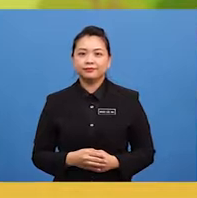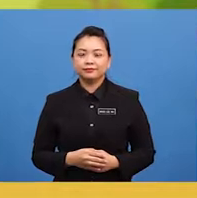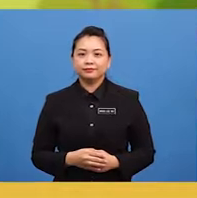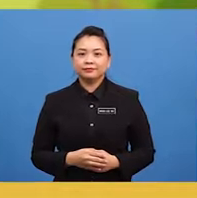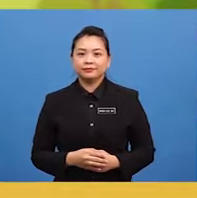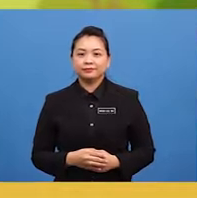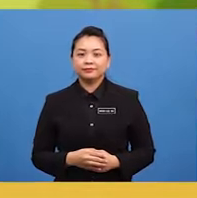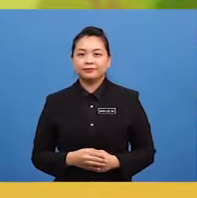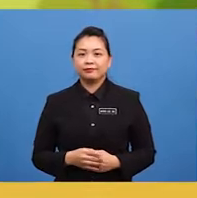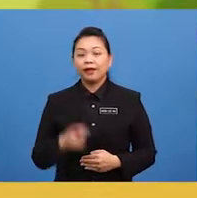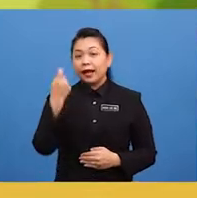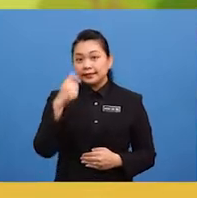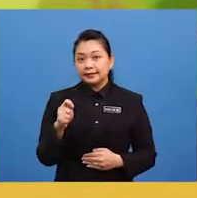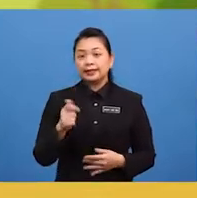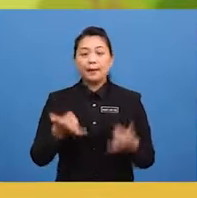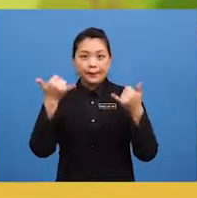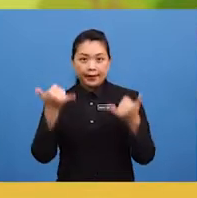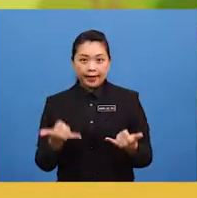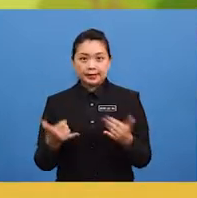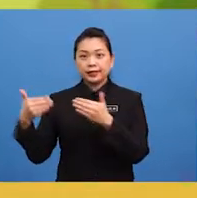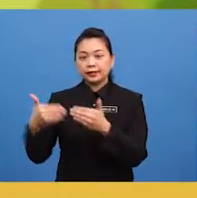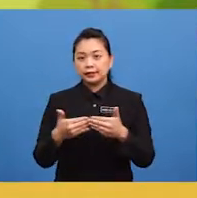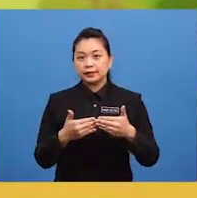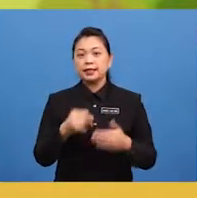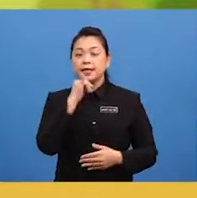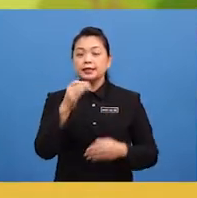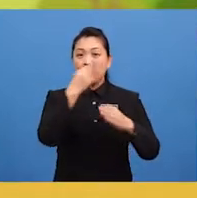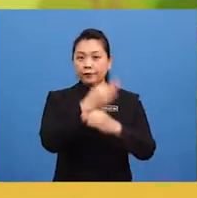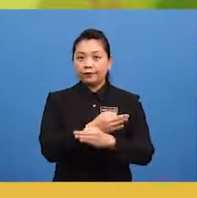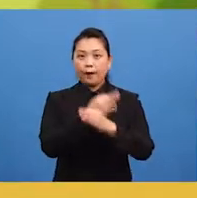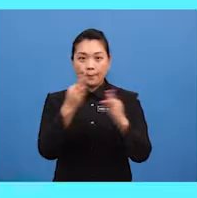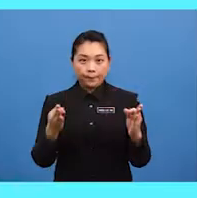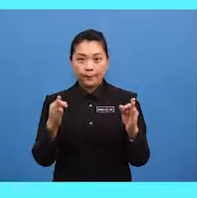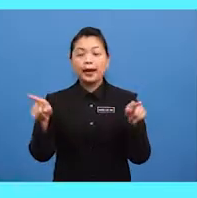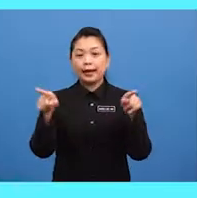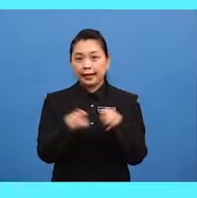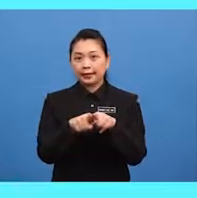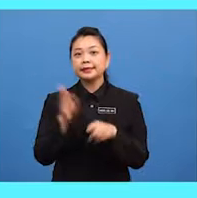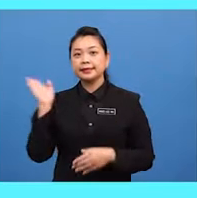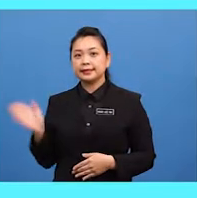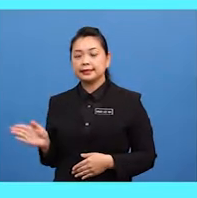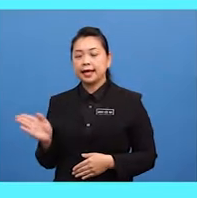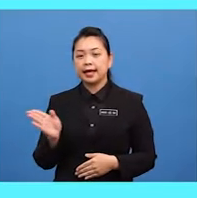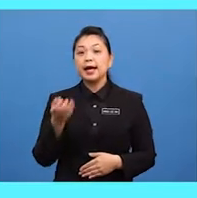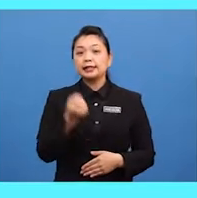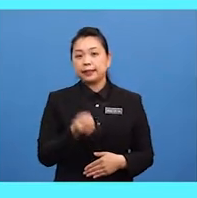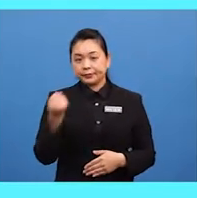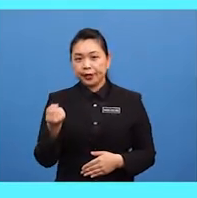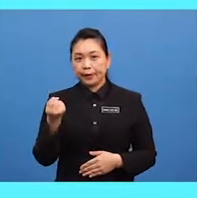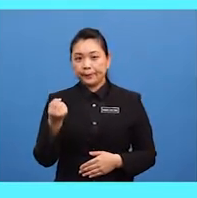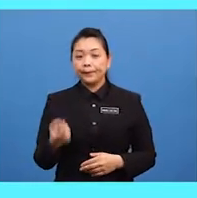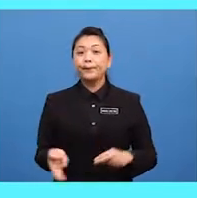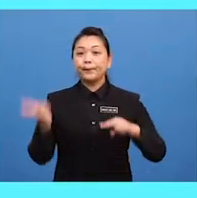the present continuous is formed like this subject plus